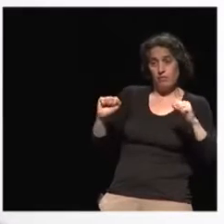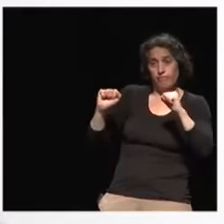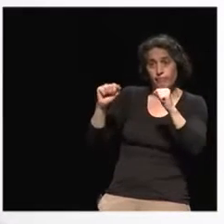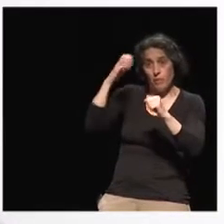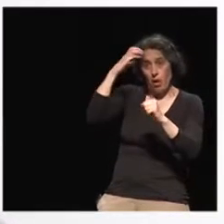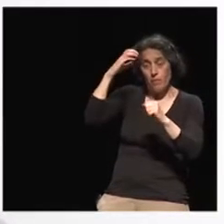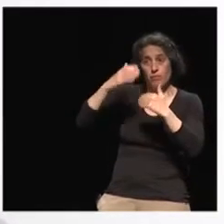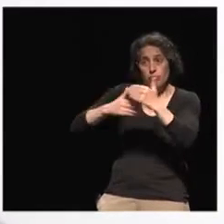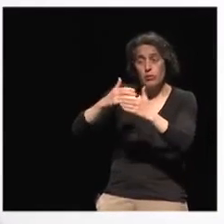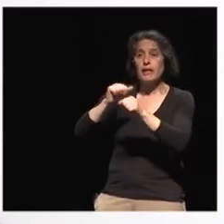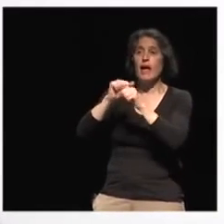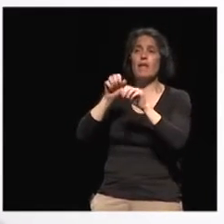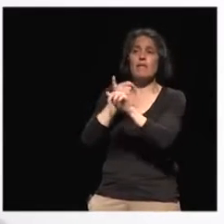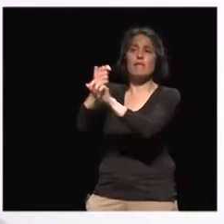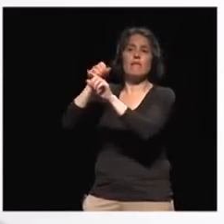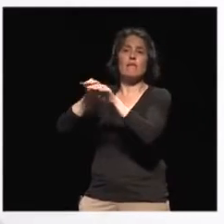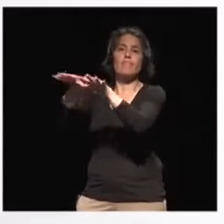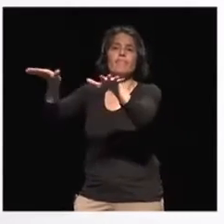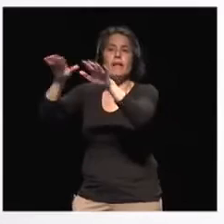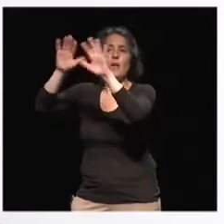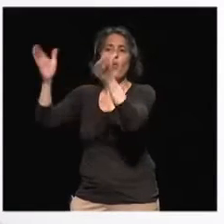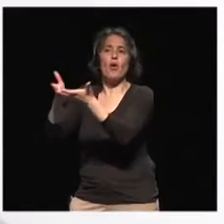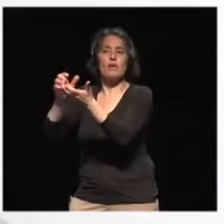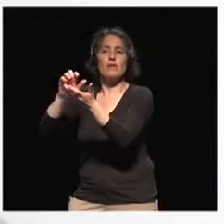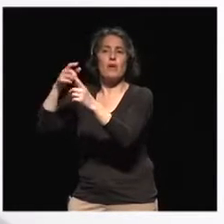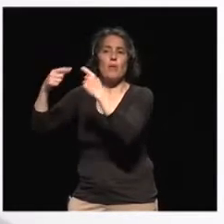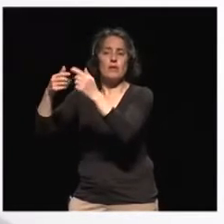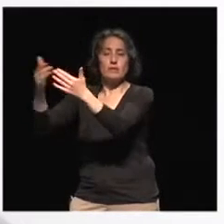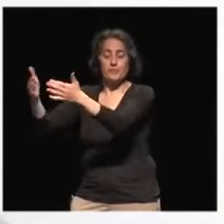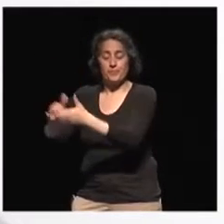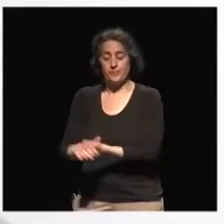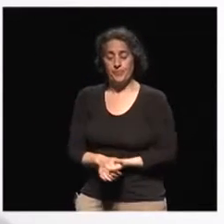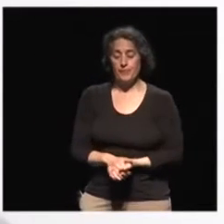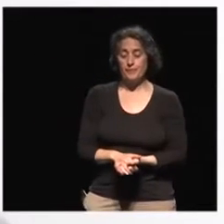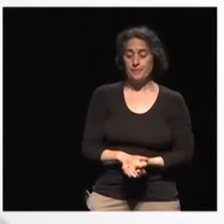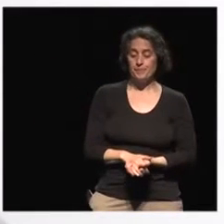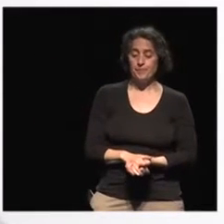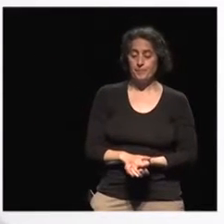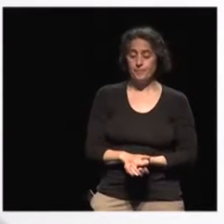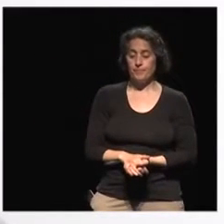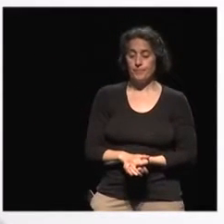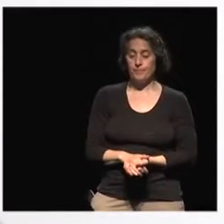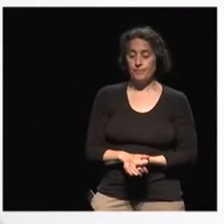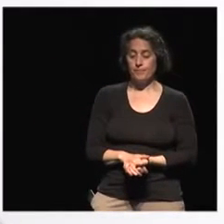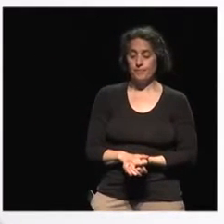informed about their roles and responsibilities. They should be duly informed about